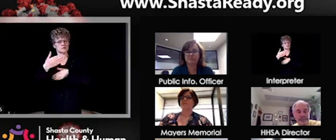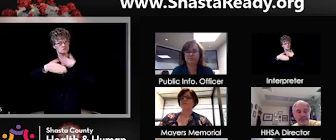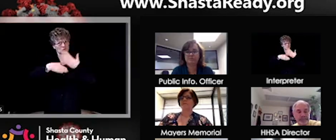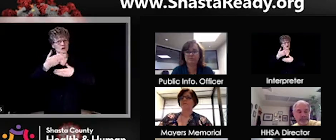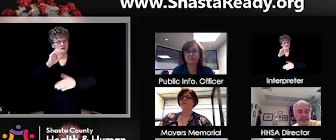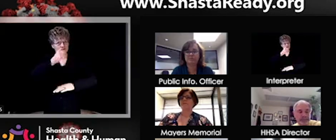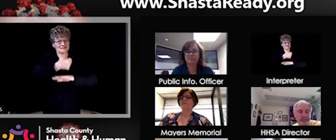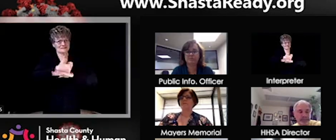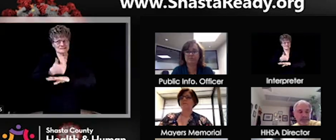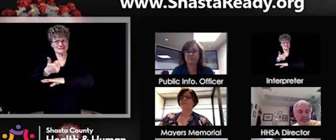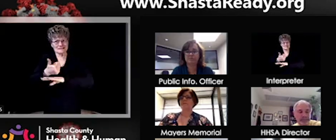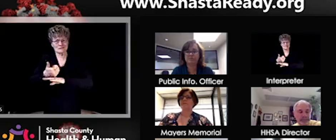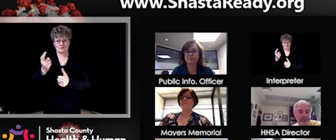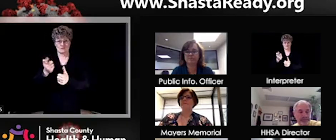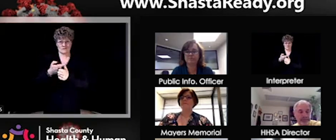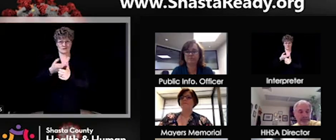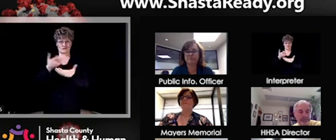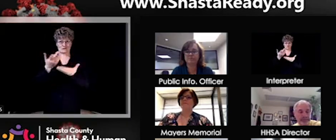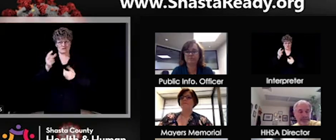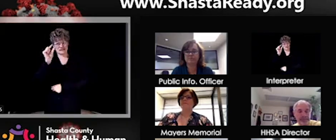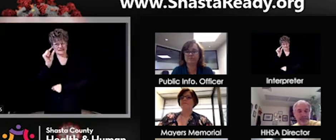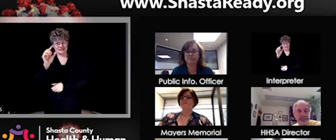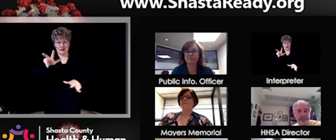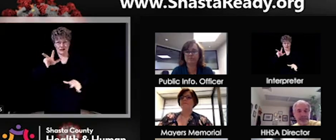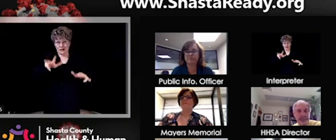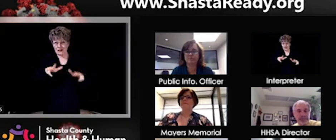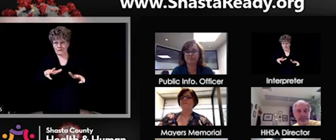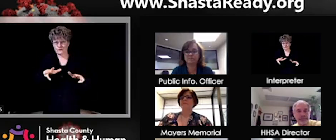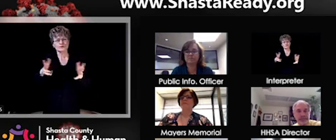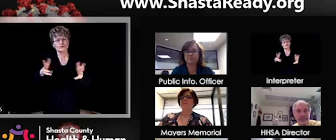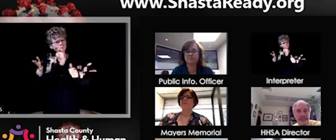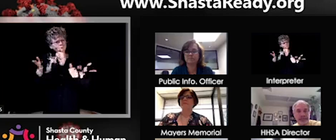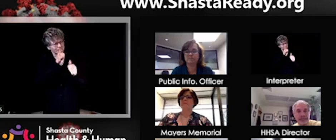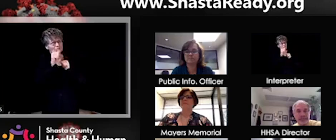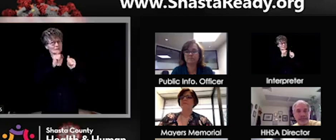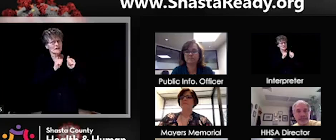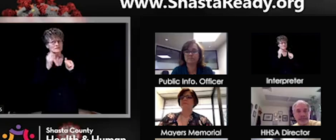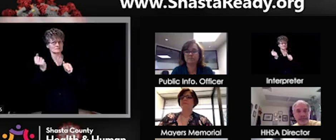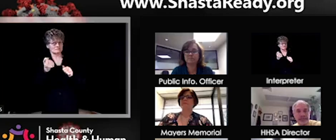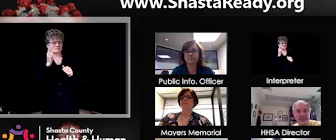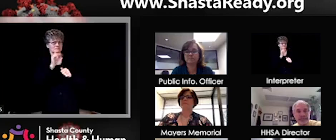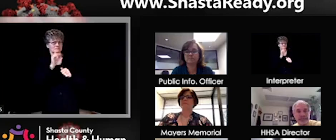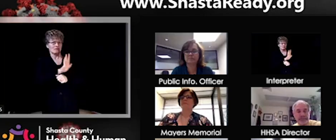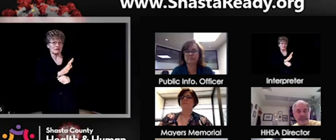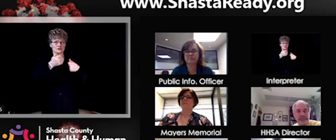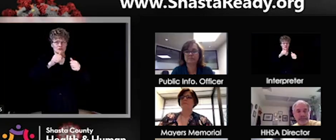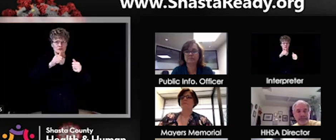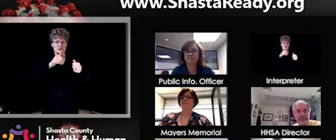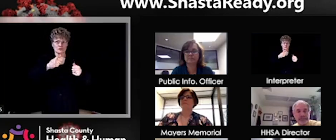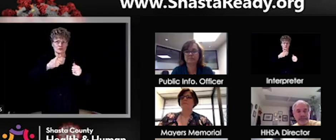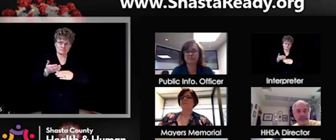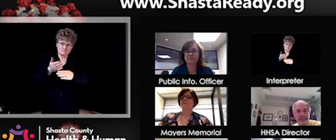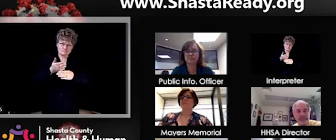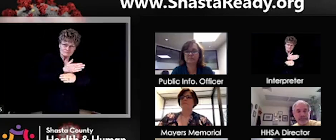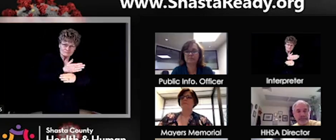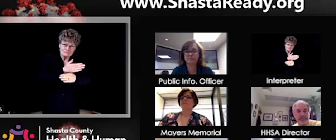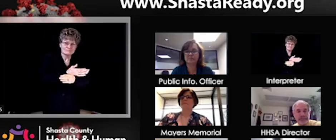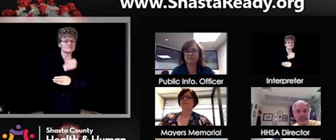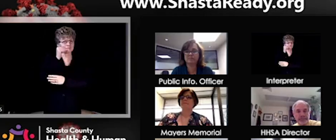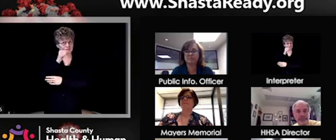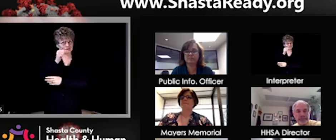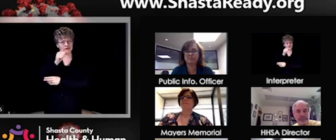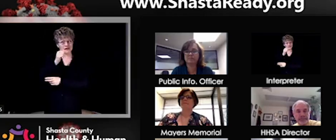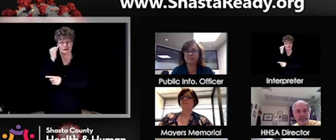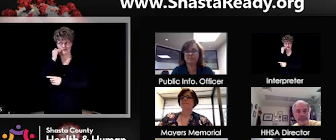if there's something that you're not sure about that you're wondering if that they're doing or that you're wondering if they should be doing, bring it up with them. And